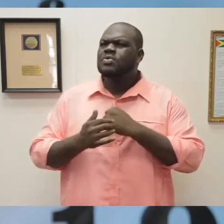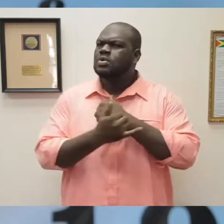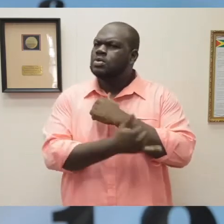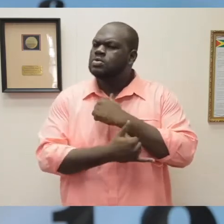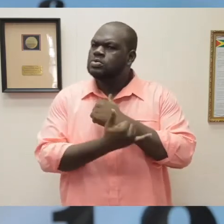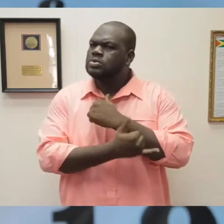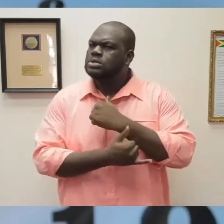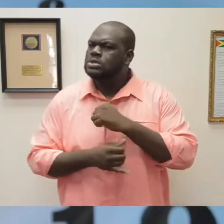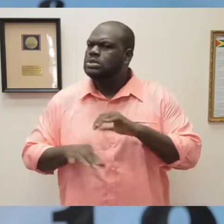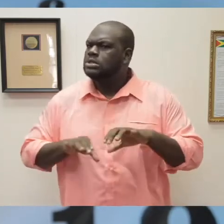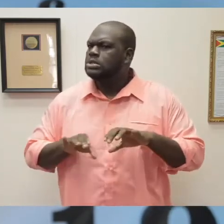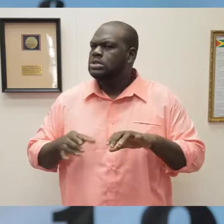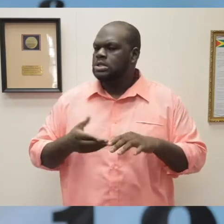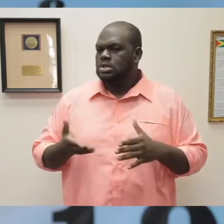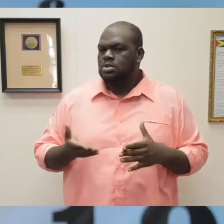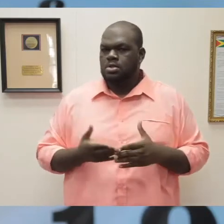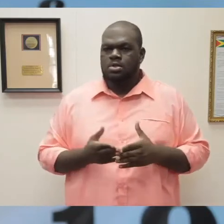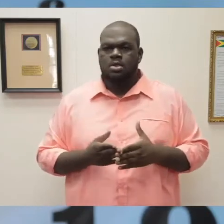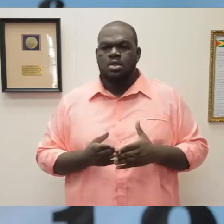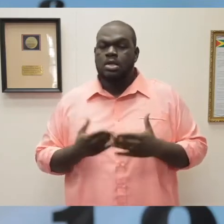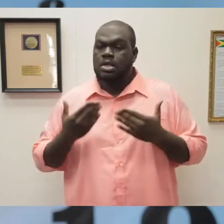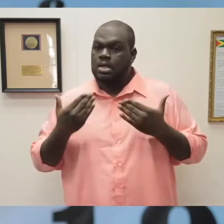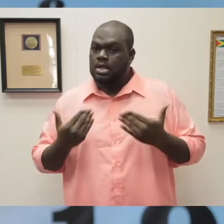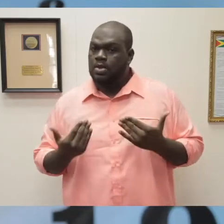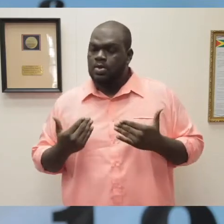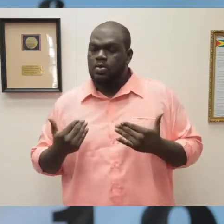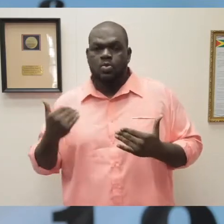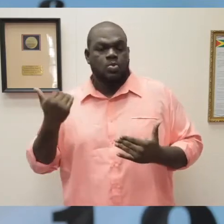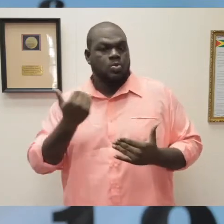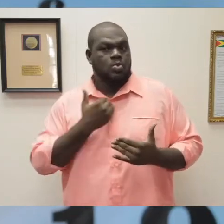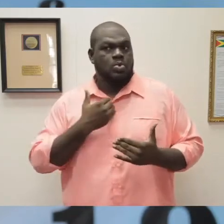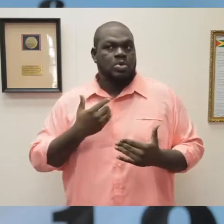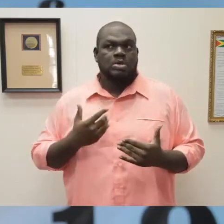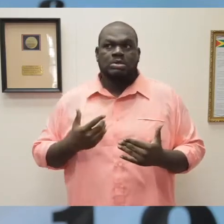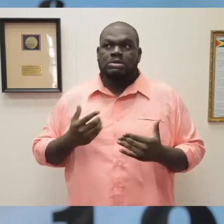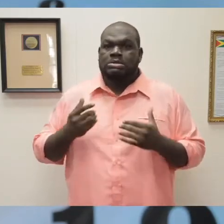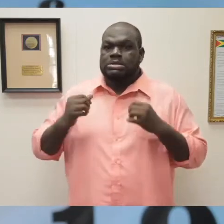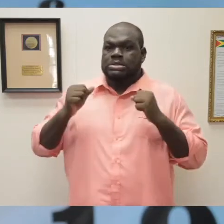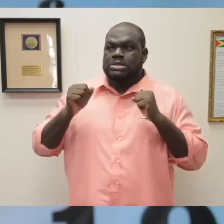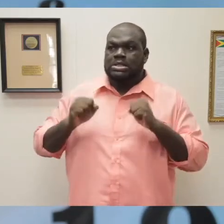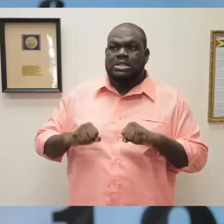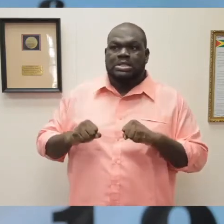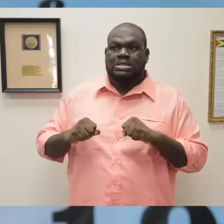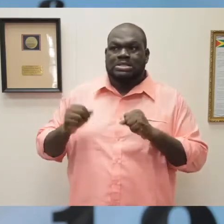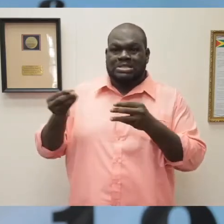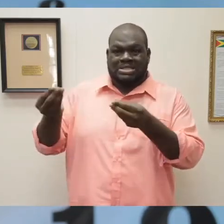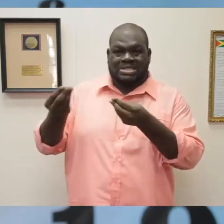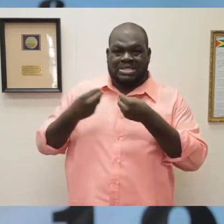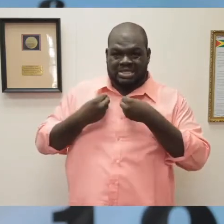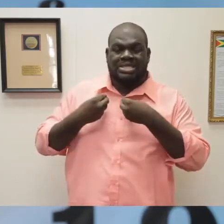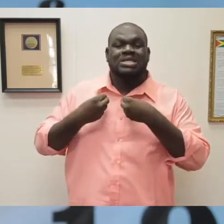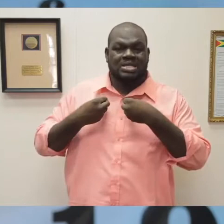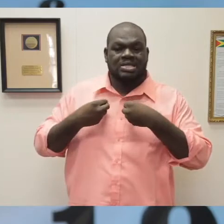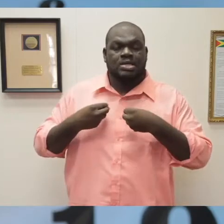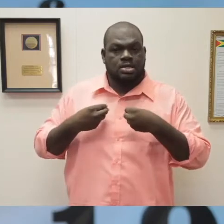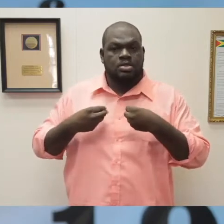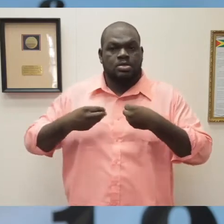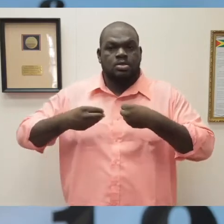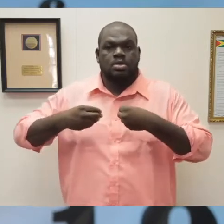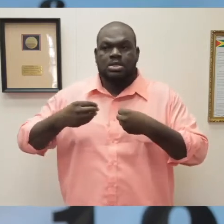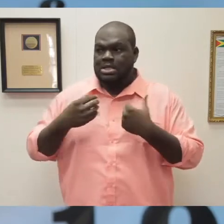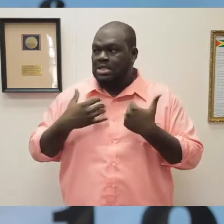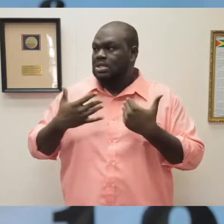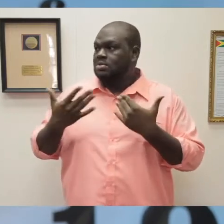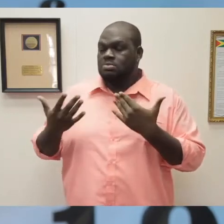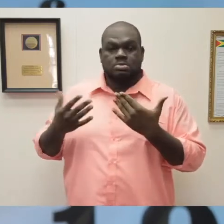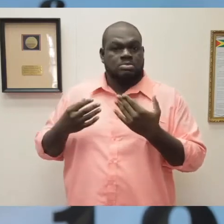that we are at a much higher risk because COVID-19 is rampant in our bordering